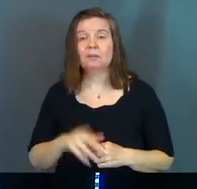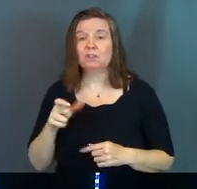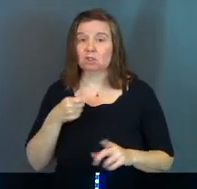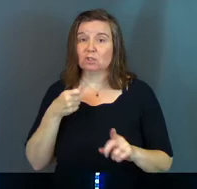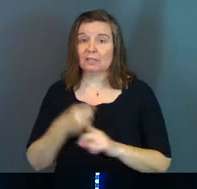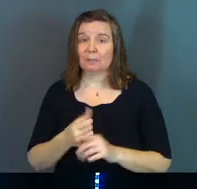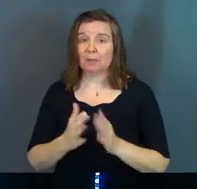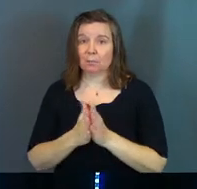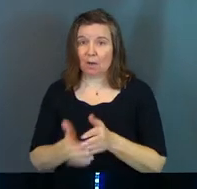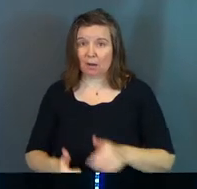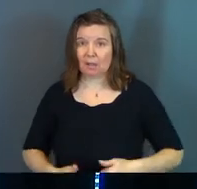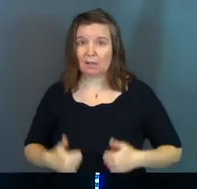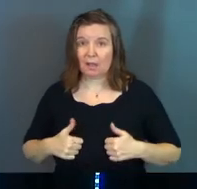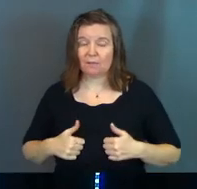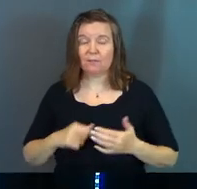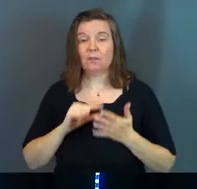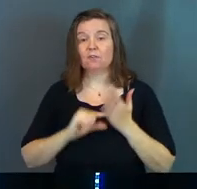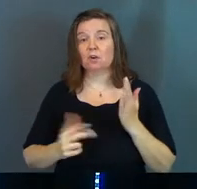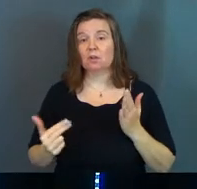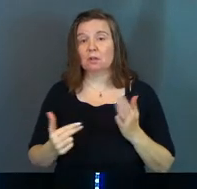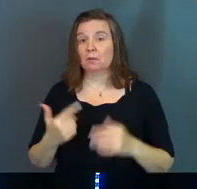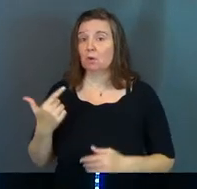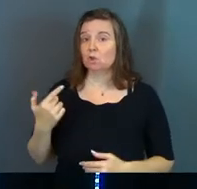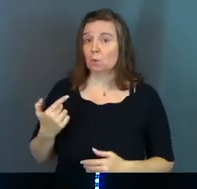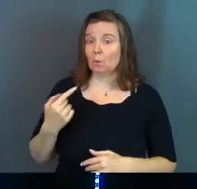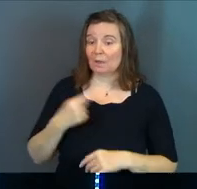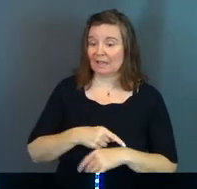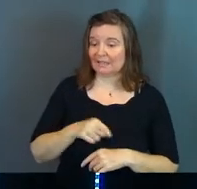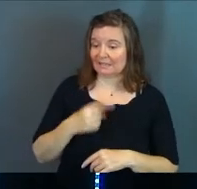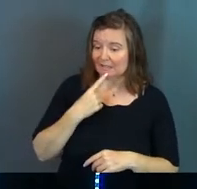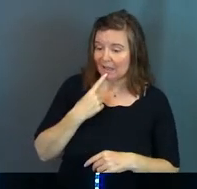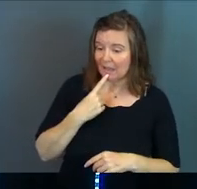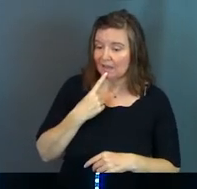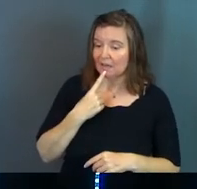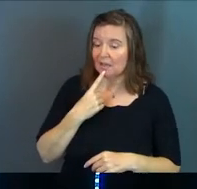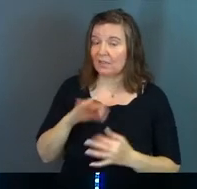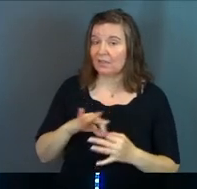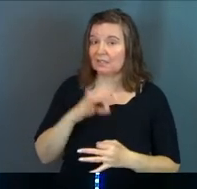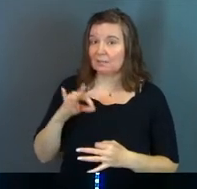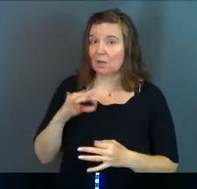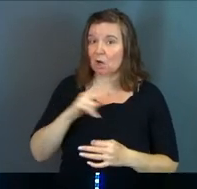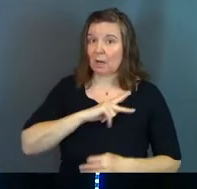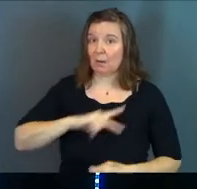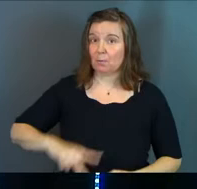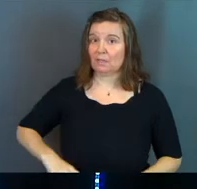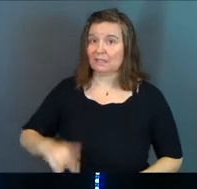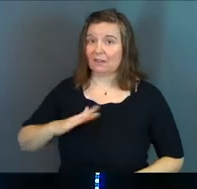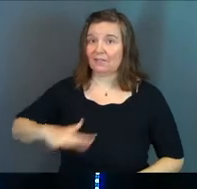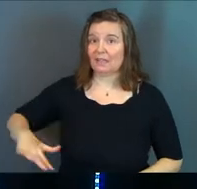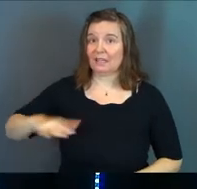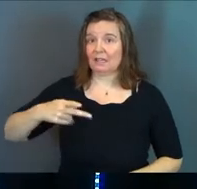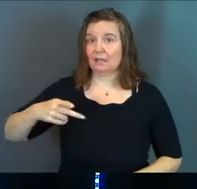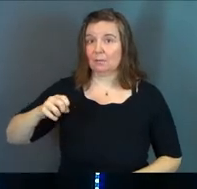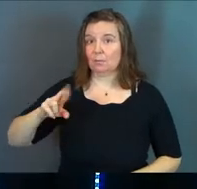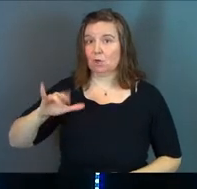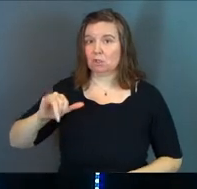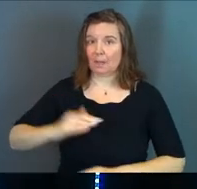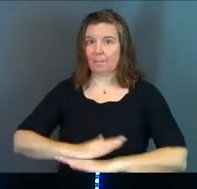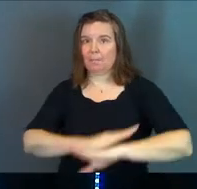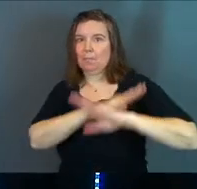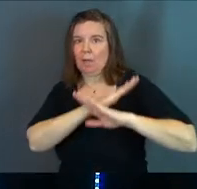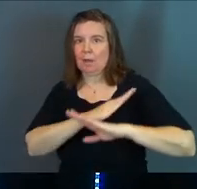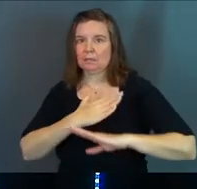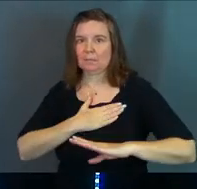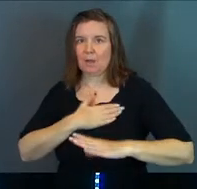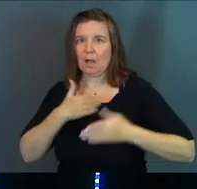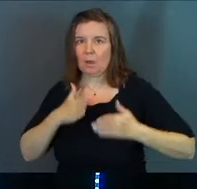this should impact your prayer life. Verse 13. for 21 days, he says, the spirit prince of the kingdom of Persia blocked my